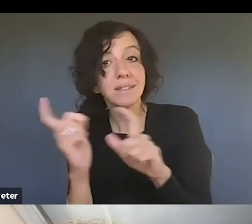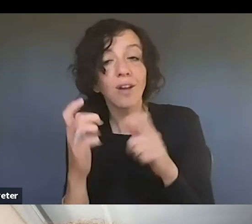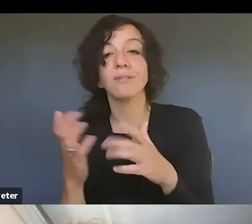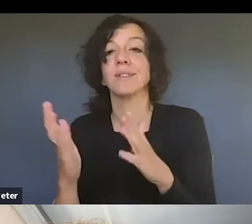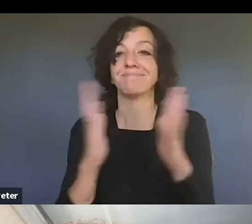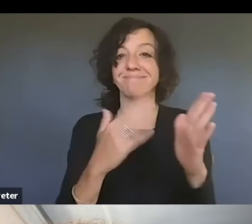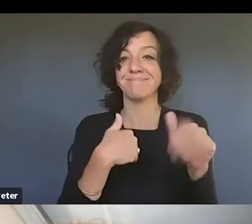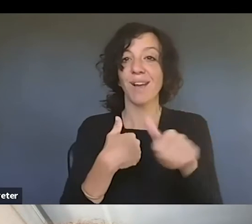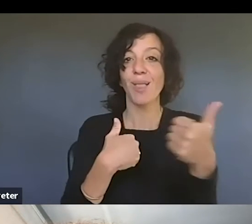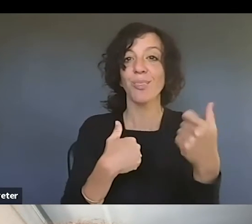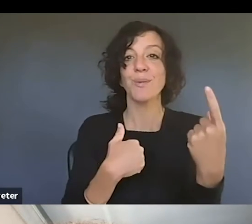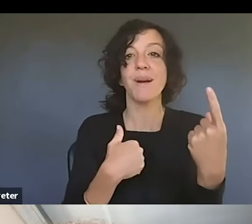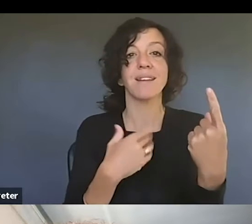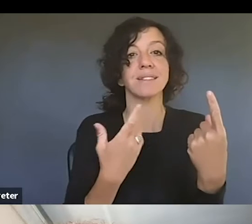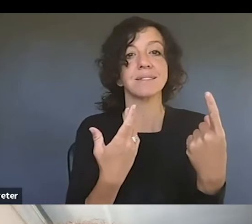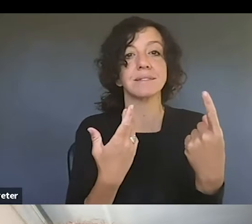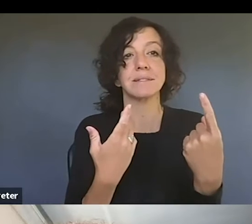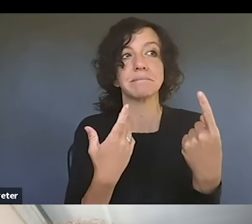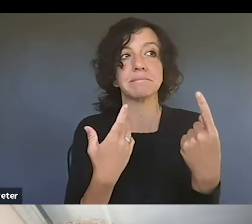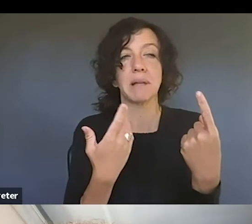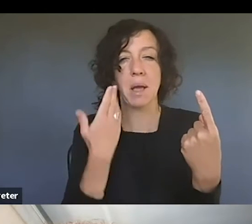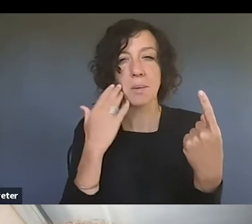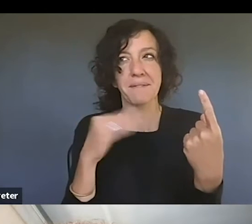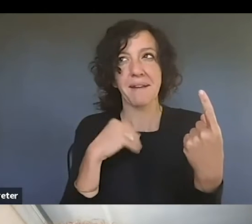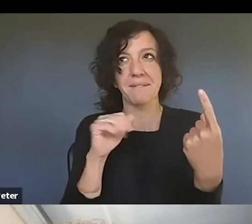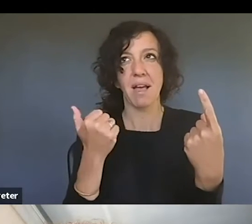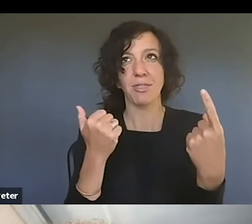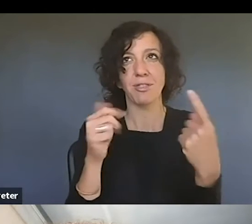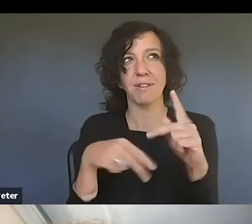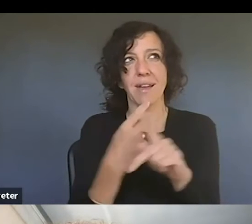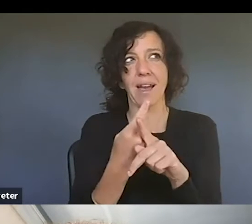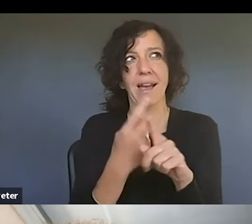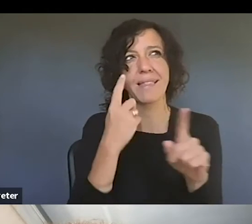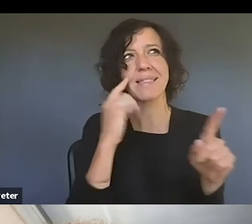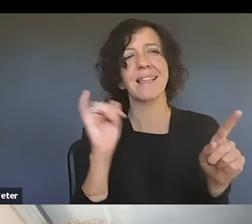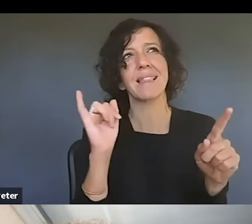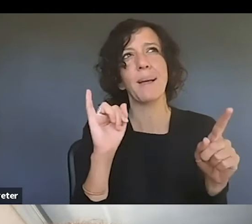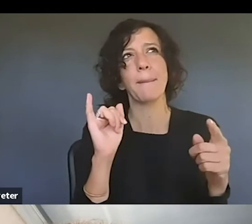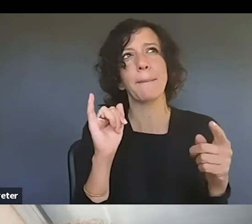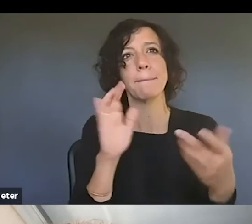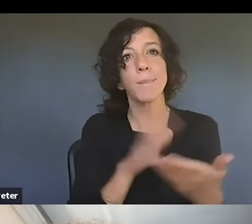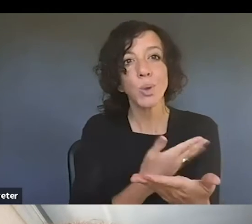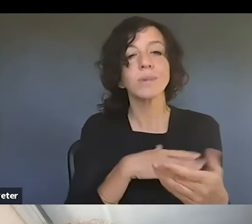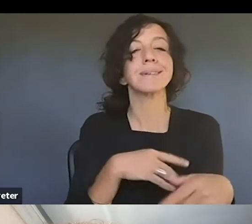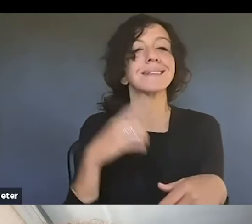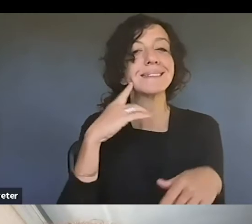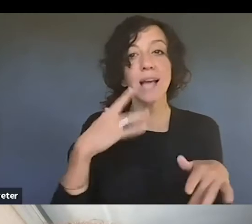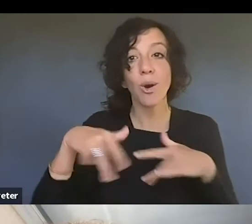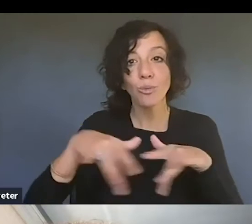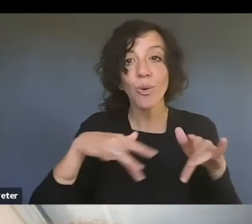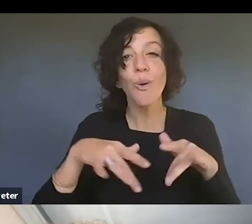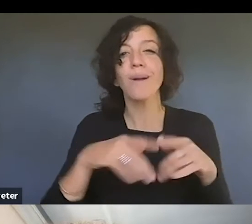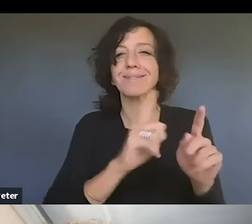um, I don't know if there are any other types of creatives here, but we have one on music and sound recordings. And so we have all of that information